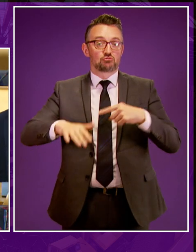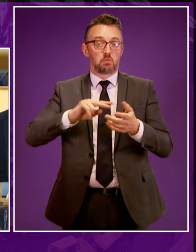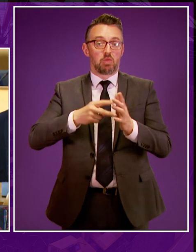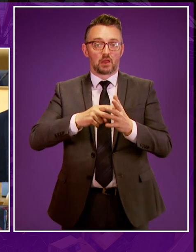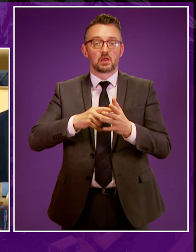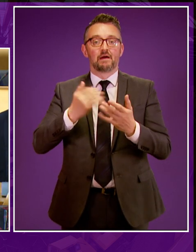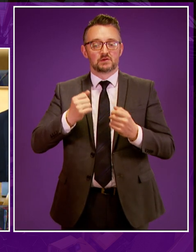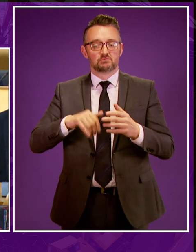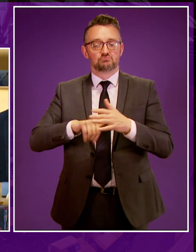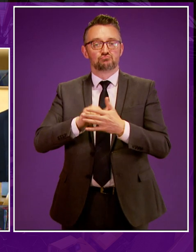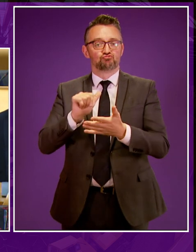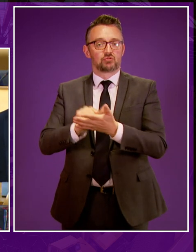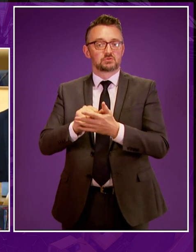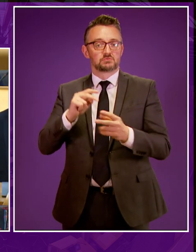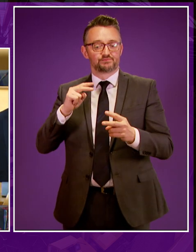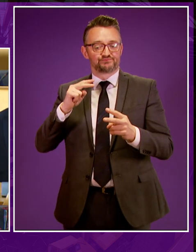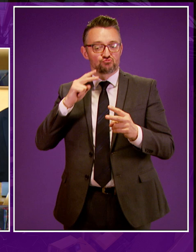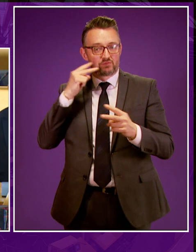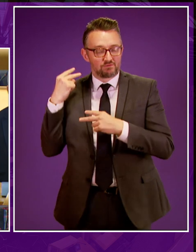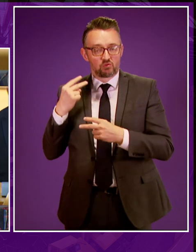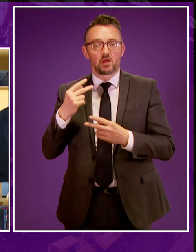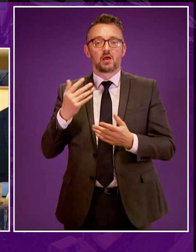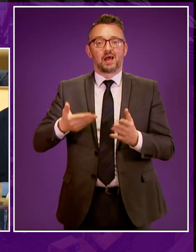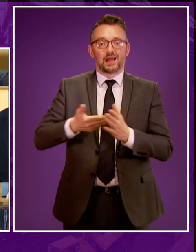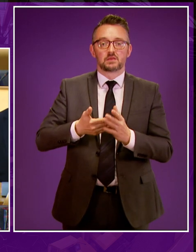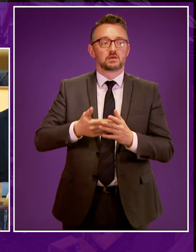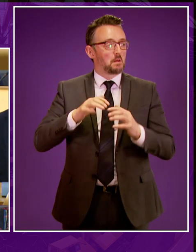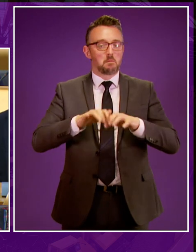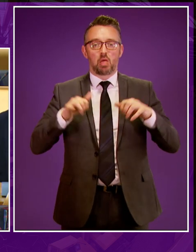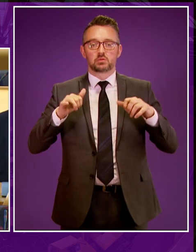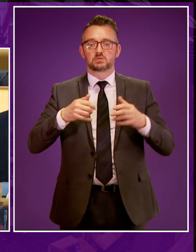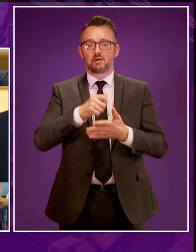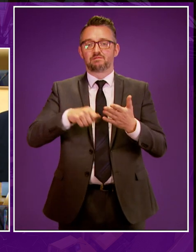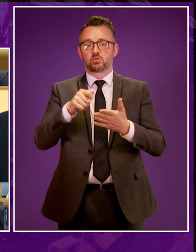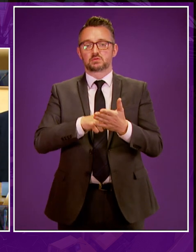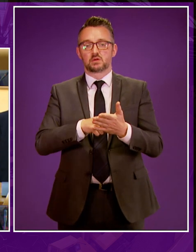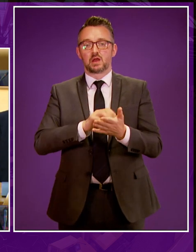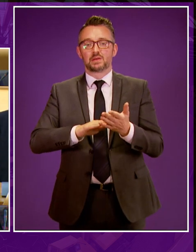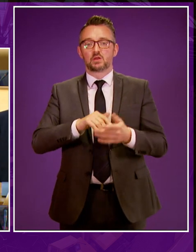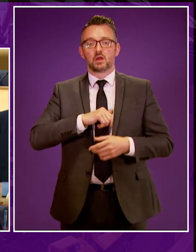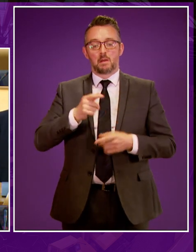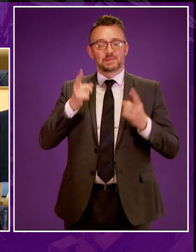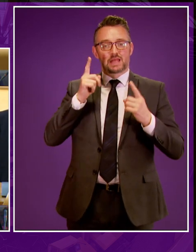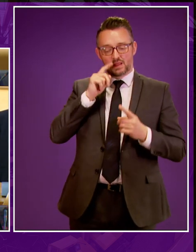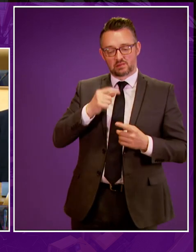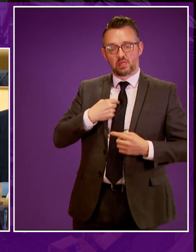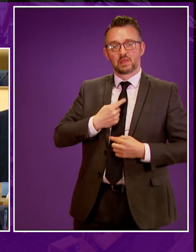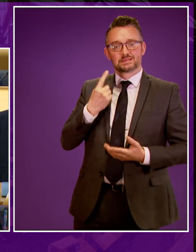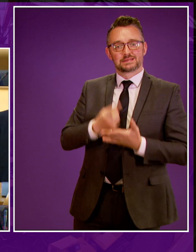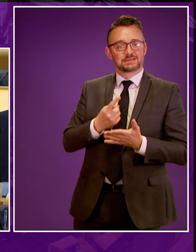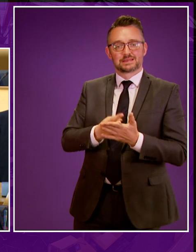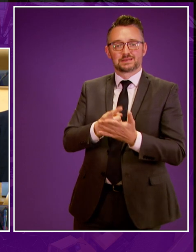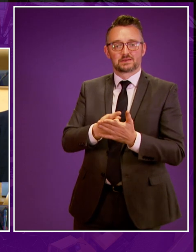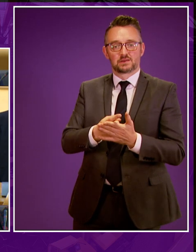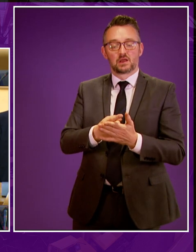but it would be subject to a parliamentary vote. And this is fundamental, as it will prevent ministerial direction for an indefinite